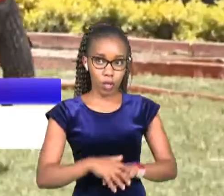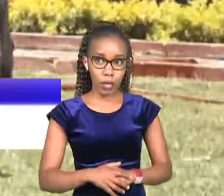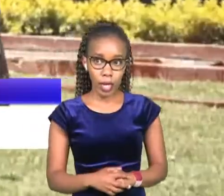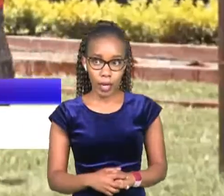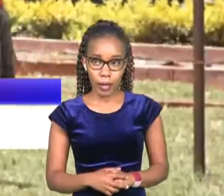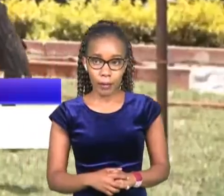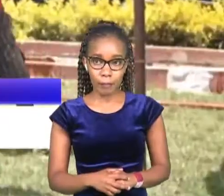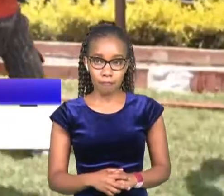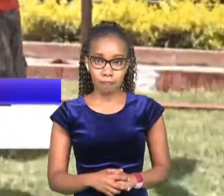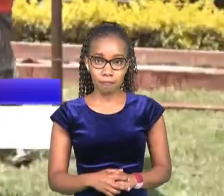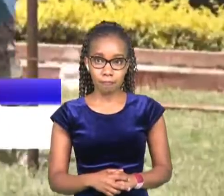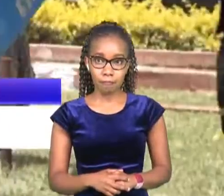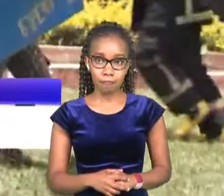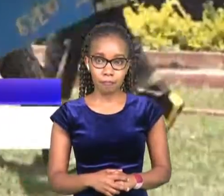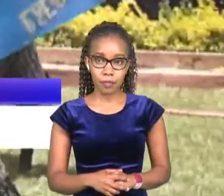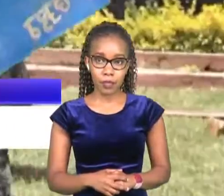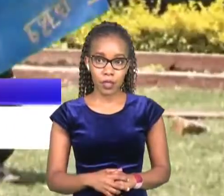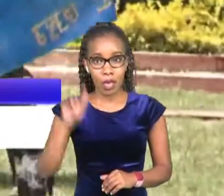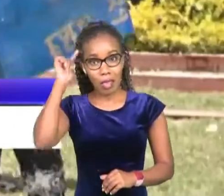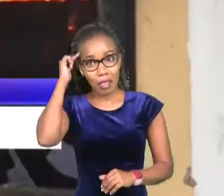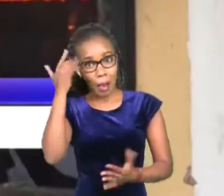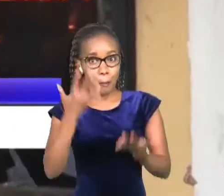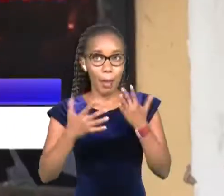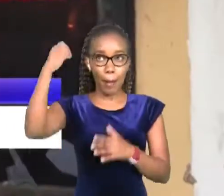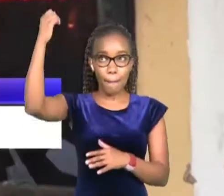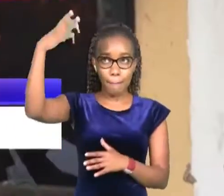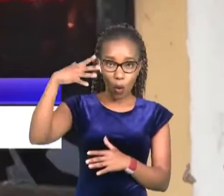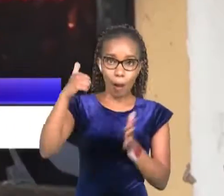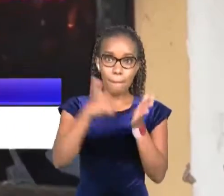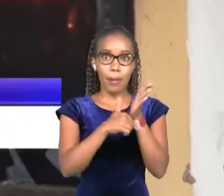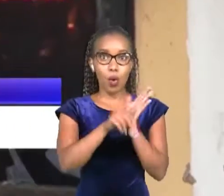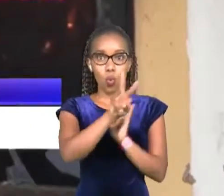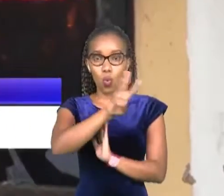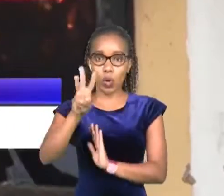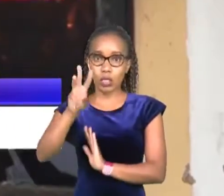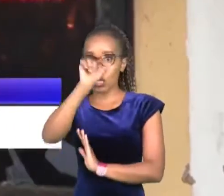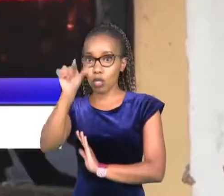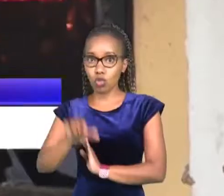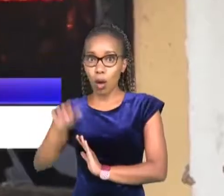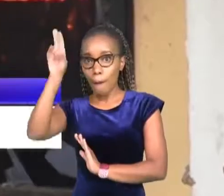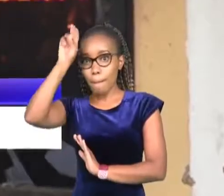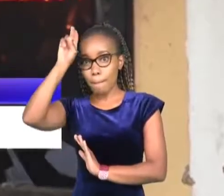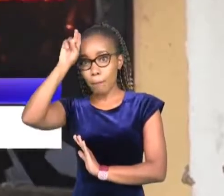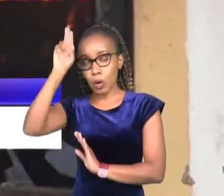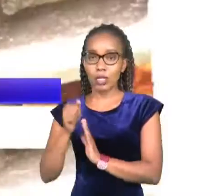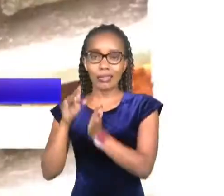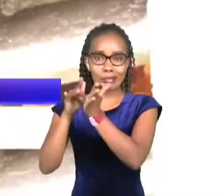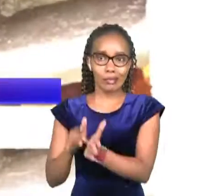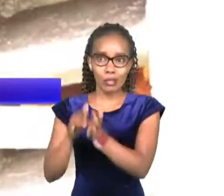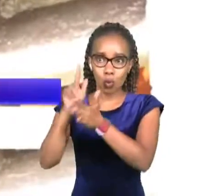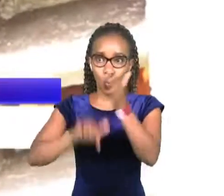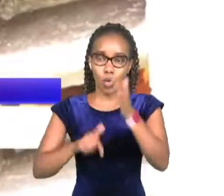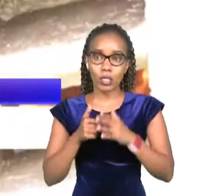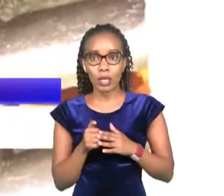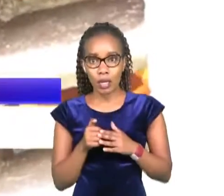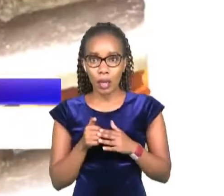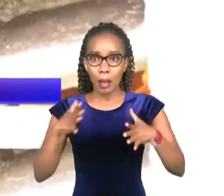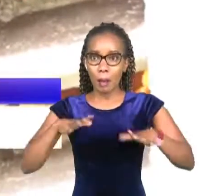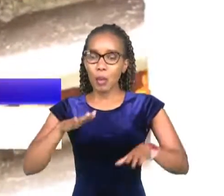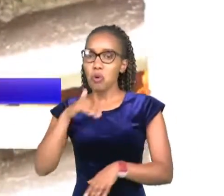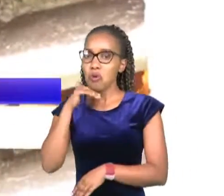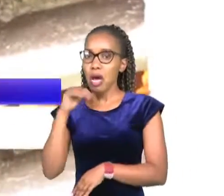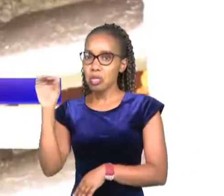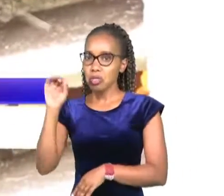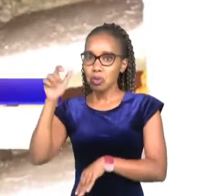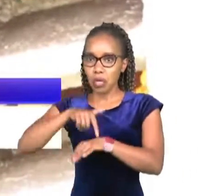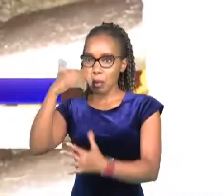the course has been established as an electric fault western regional police boss perish kimani has reiterated that no fatalities were reported during